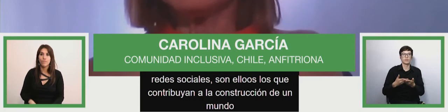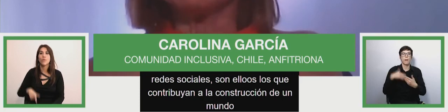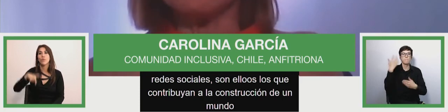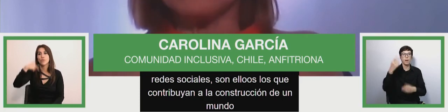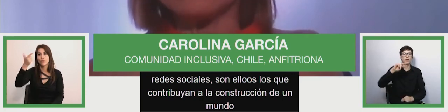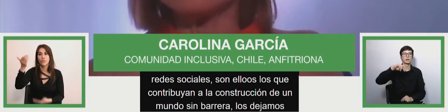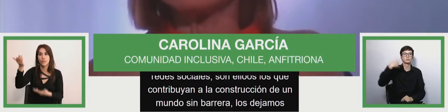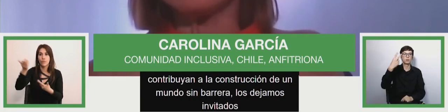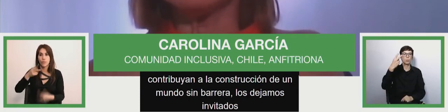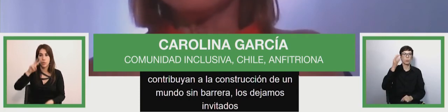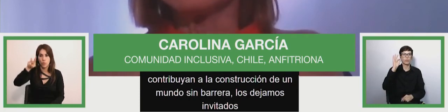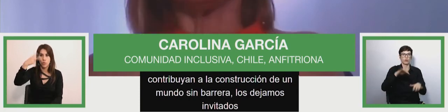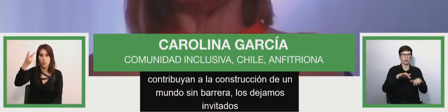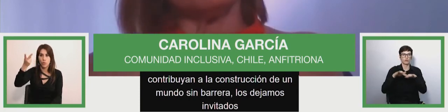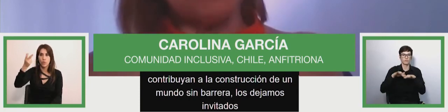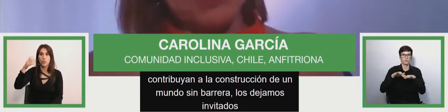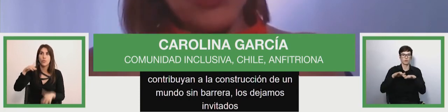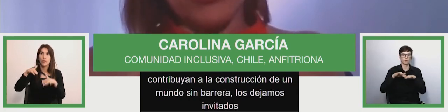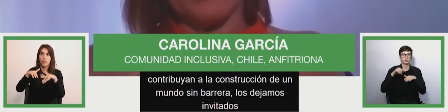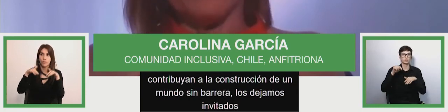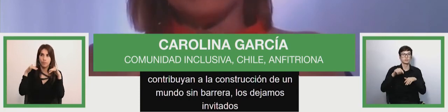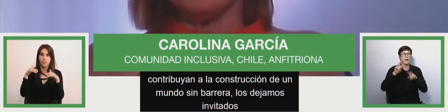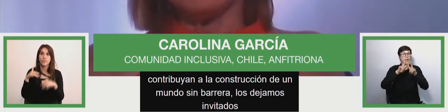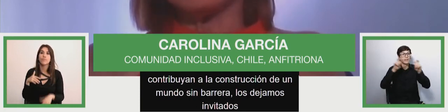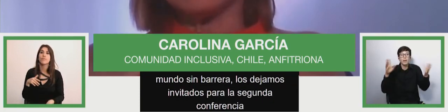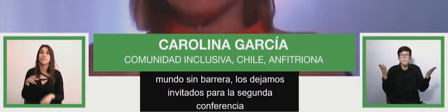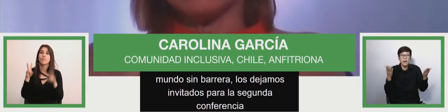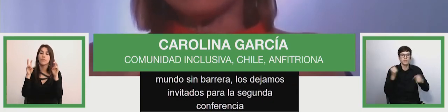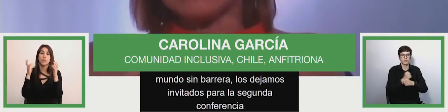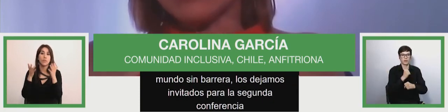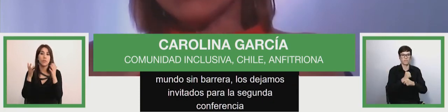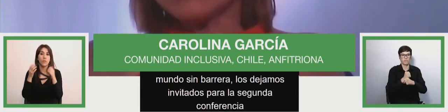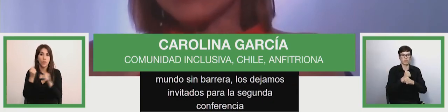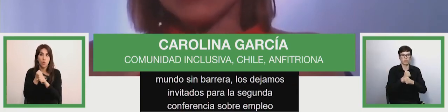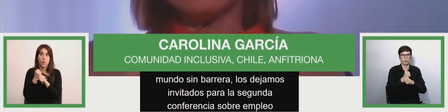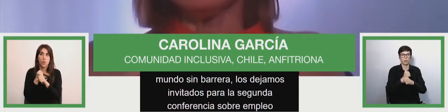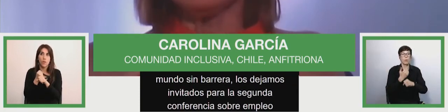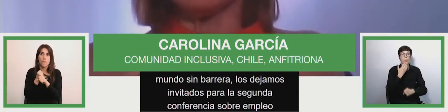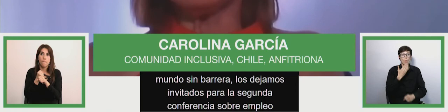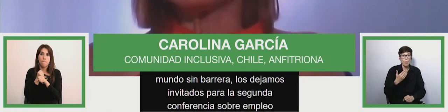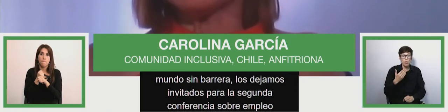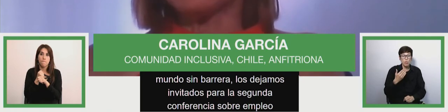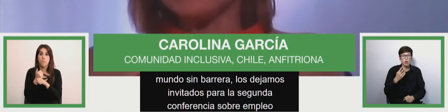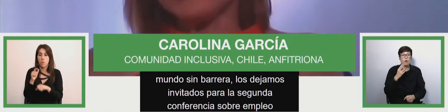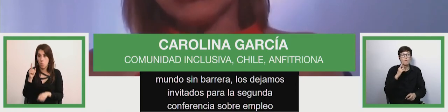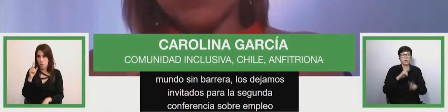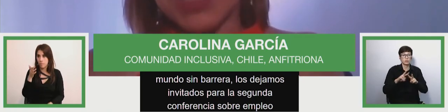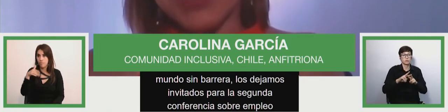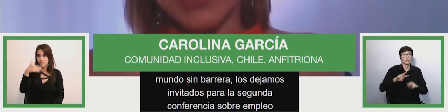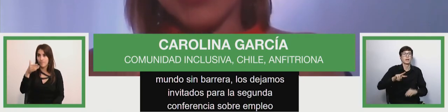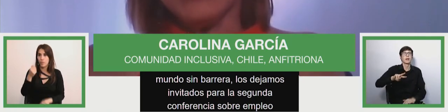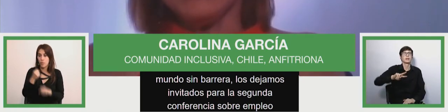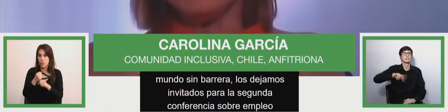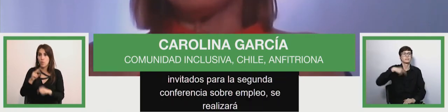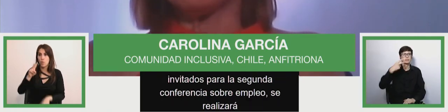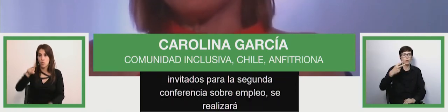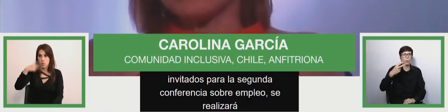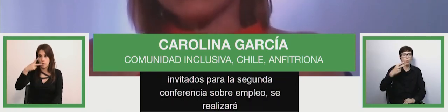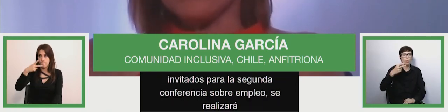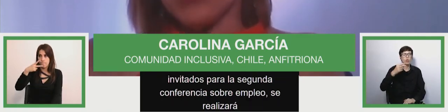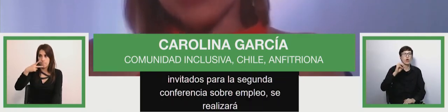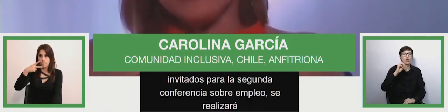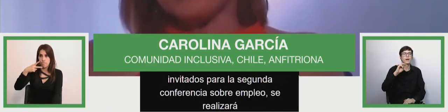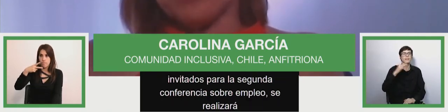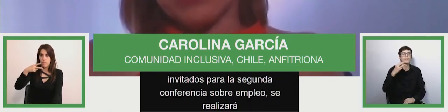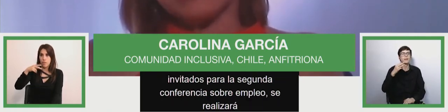for the second conference on employment which you will be made in second quarter